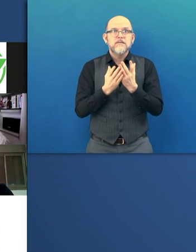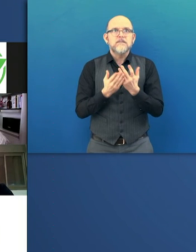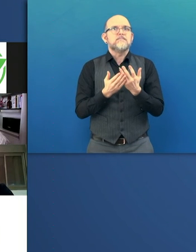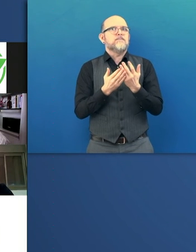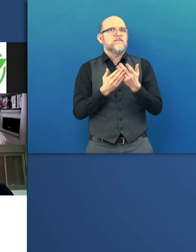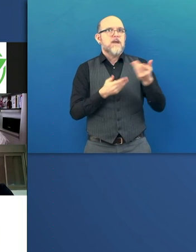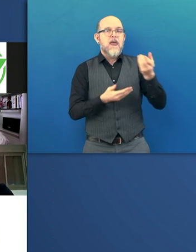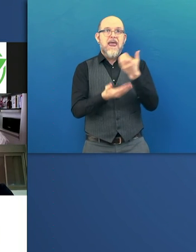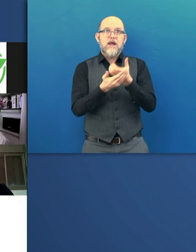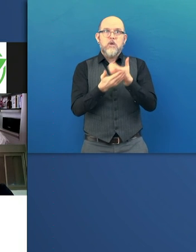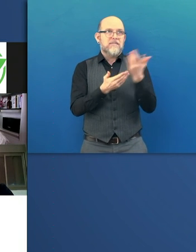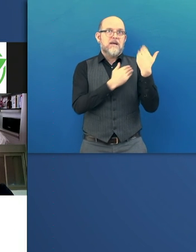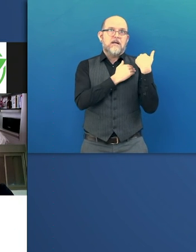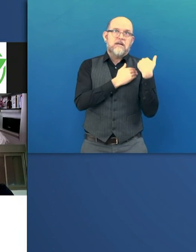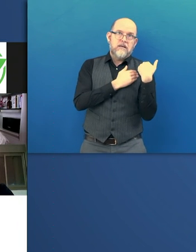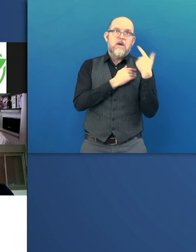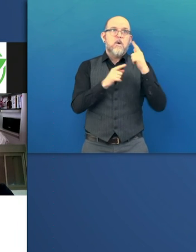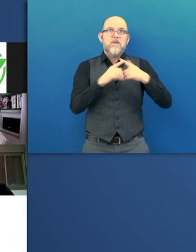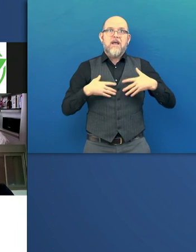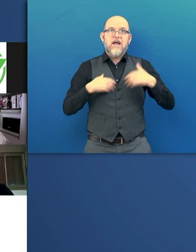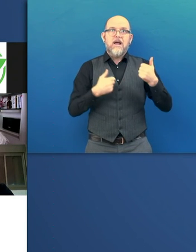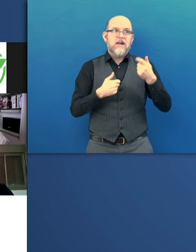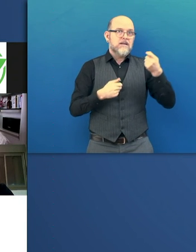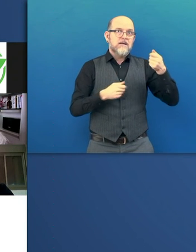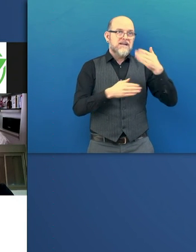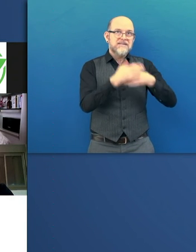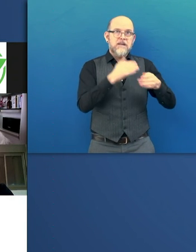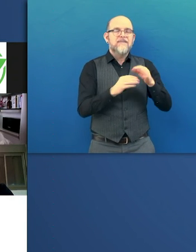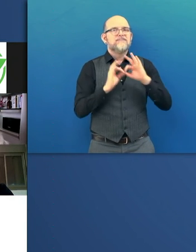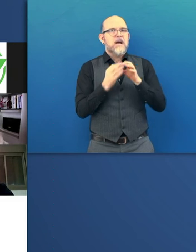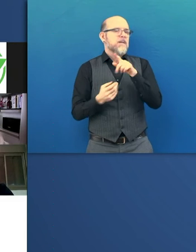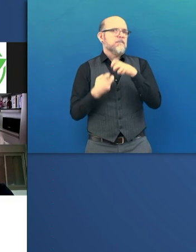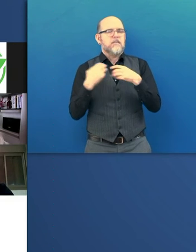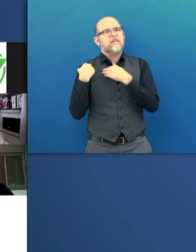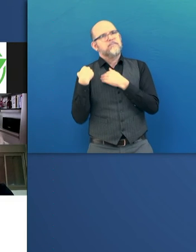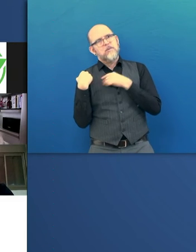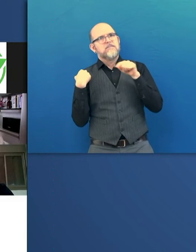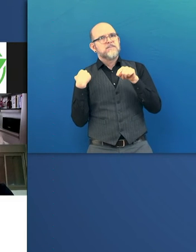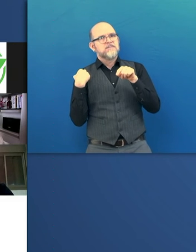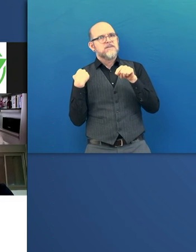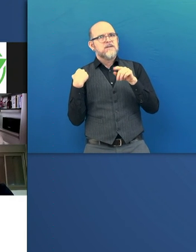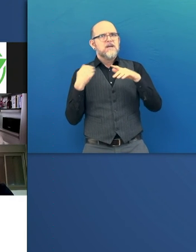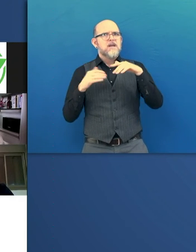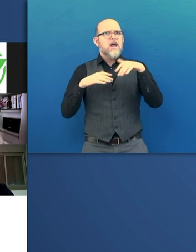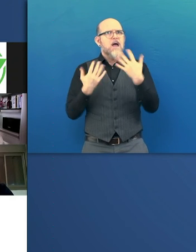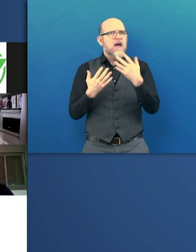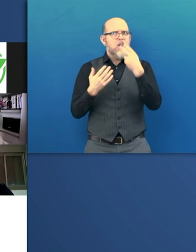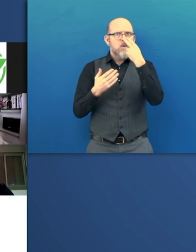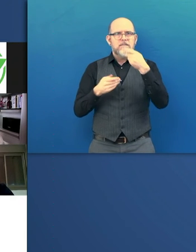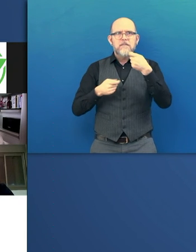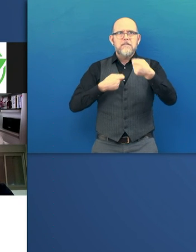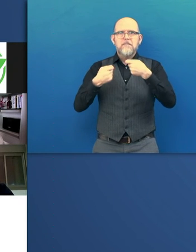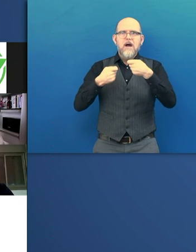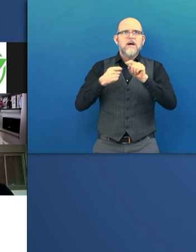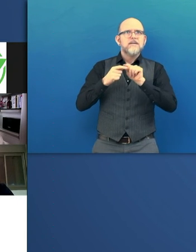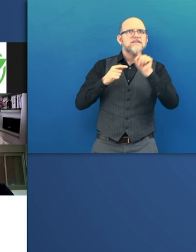on the shoulders of the families. And if we look at the market size, it's a learning disability treatment market is around